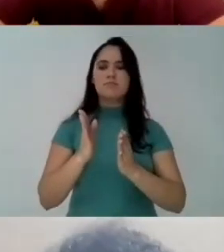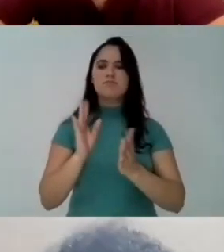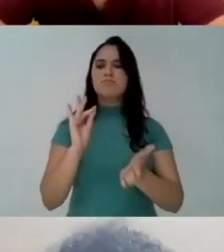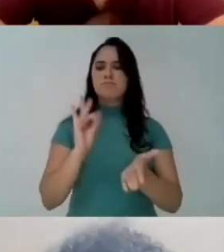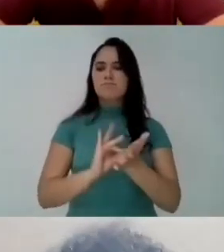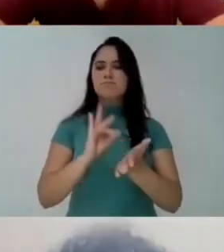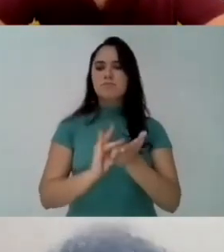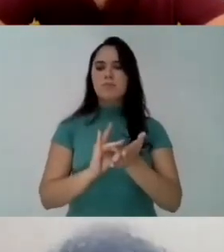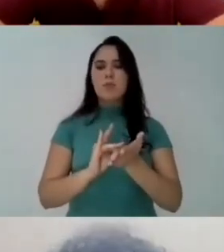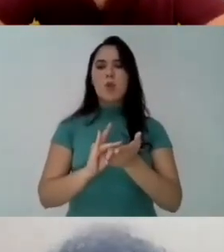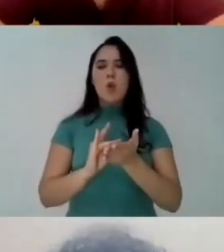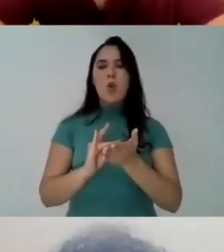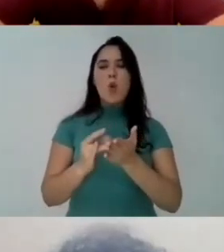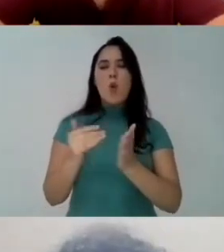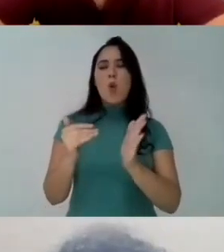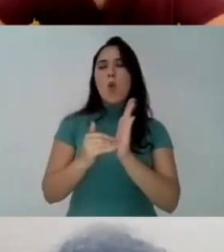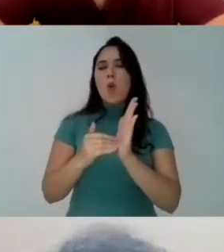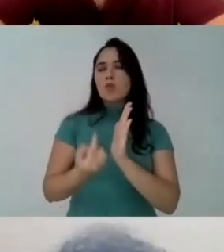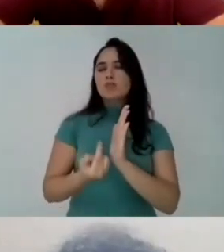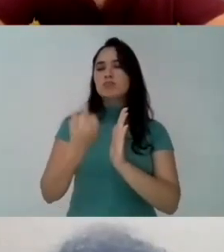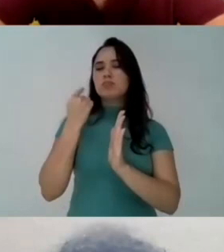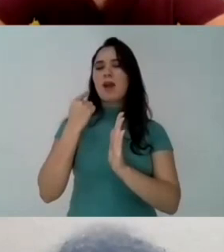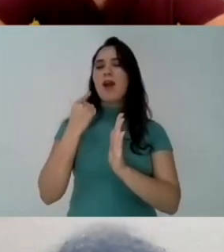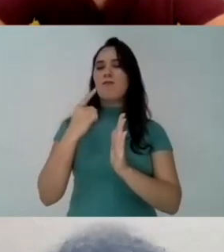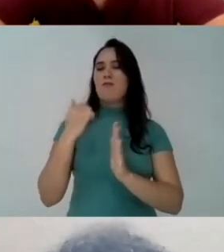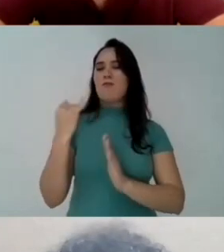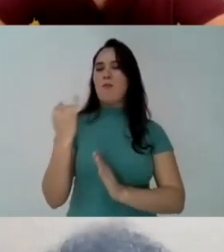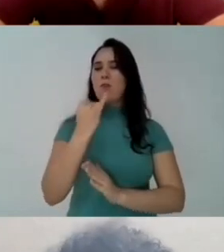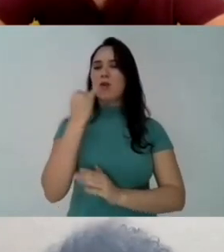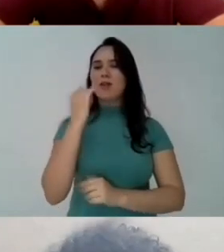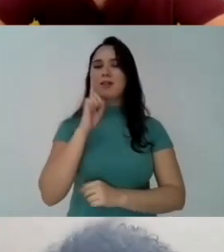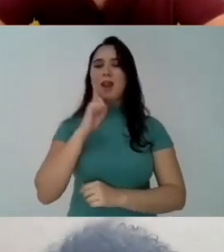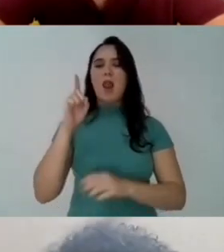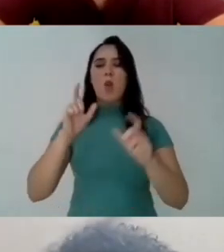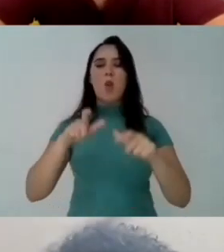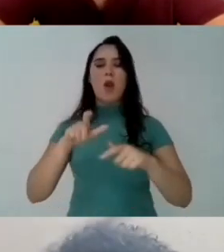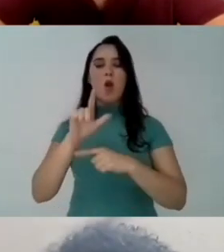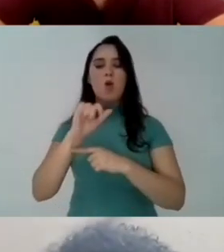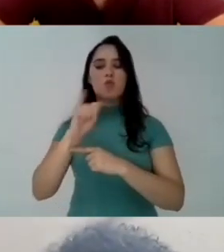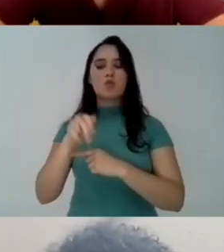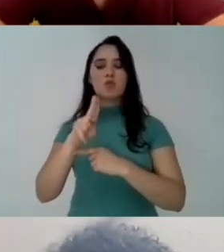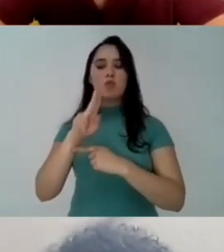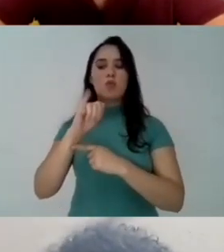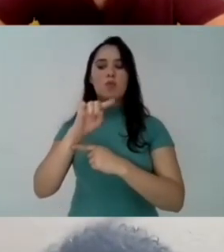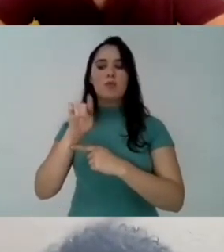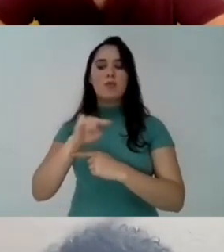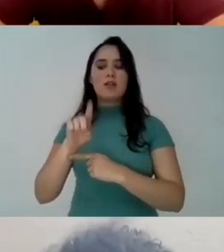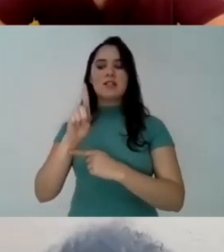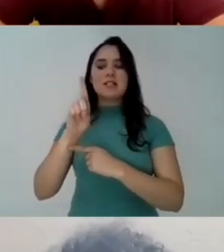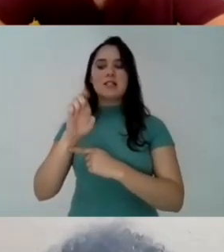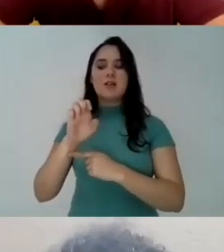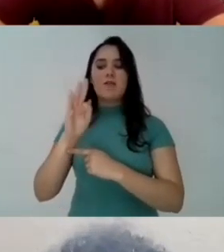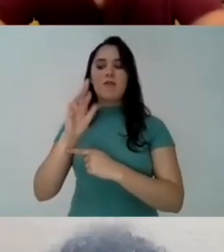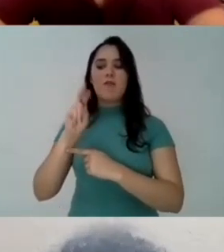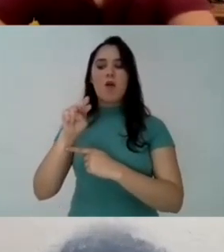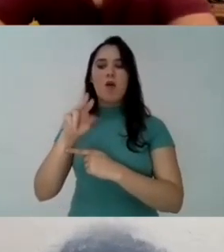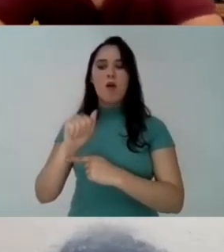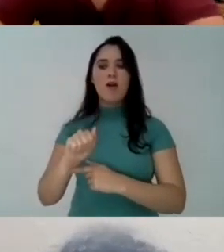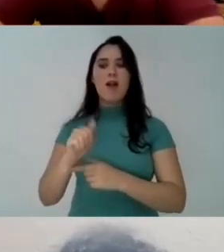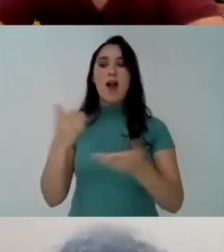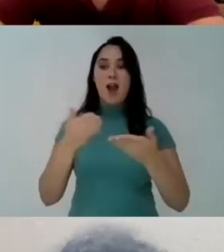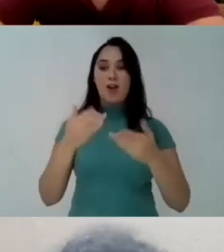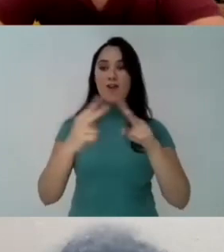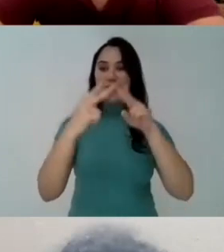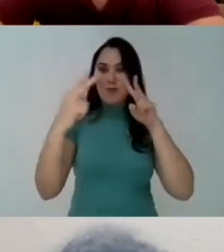of indigenous students And I believe that